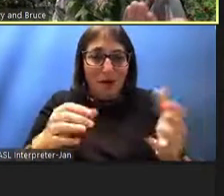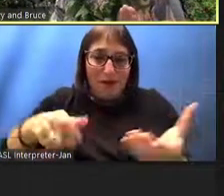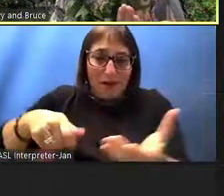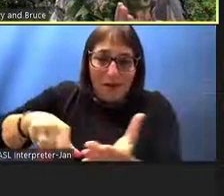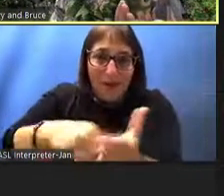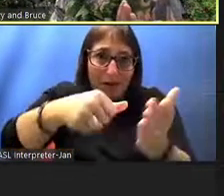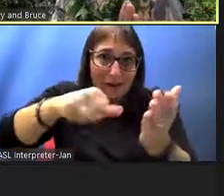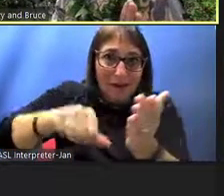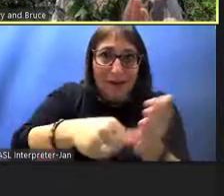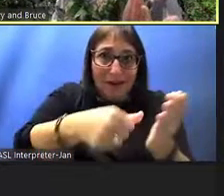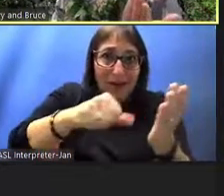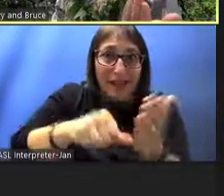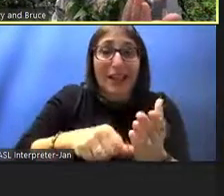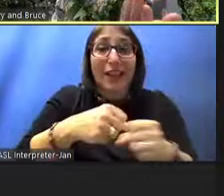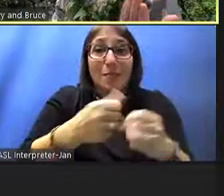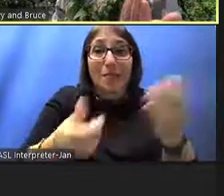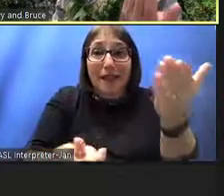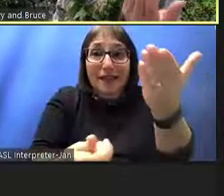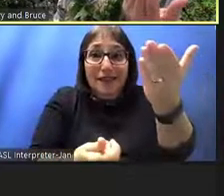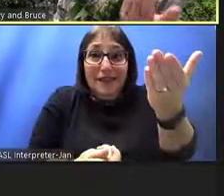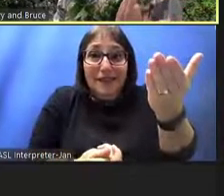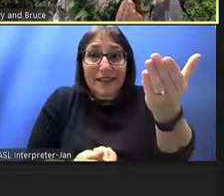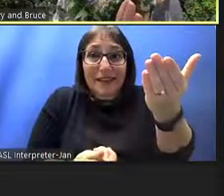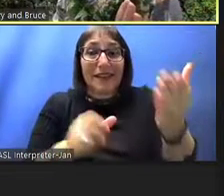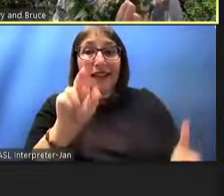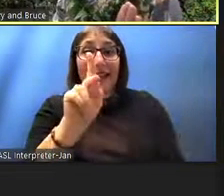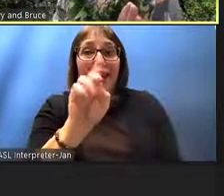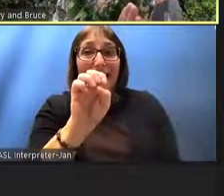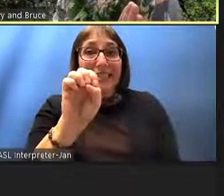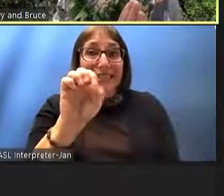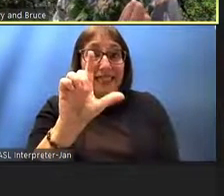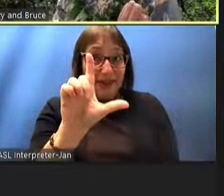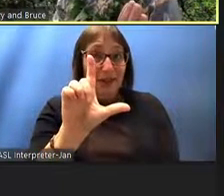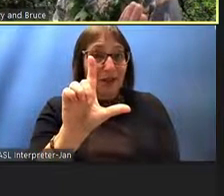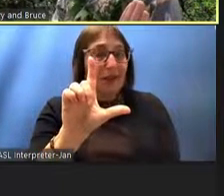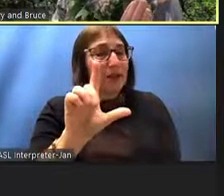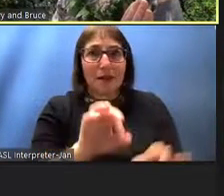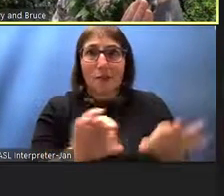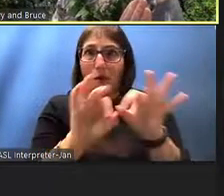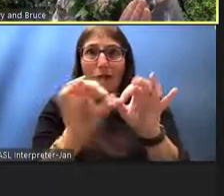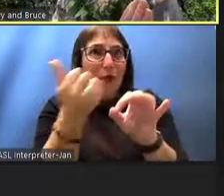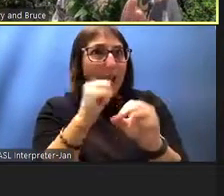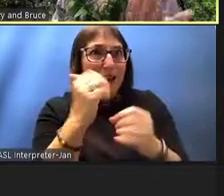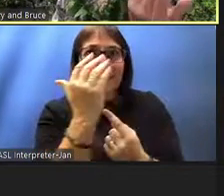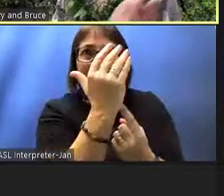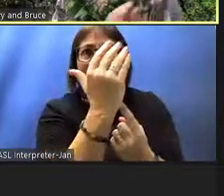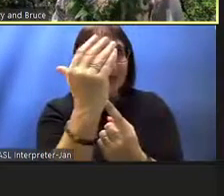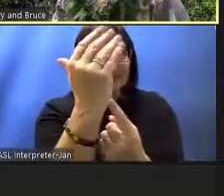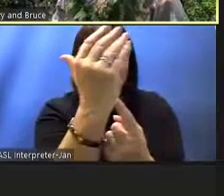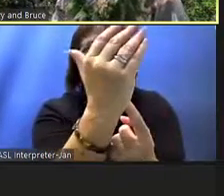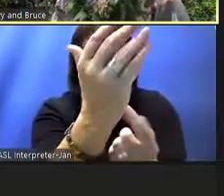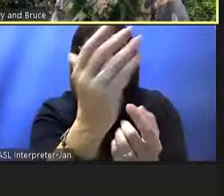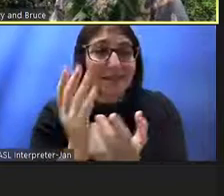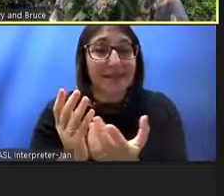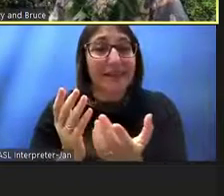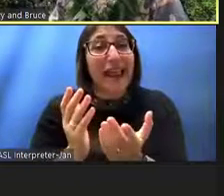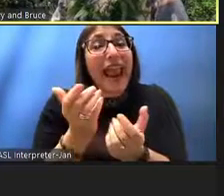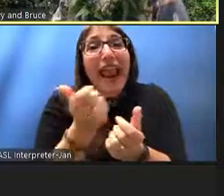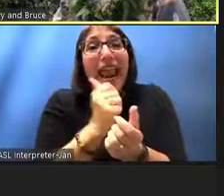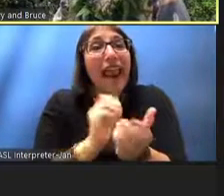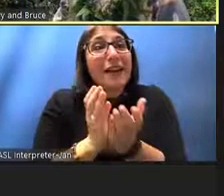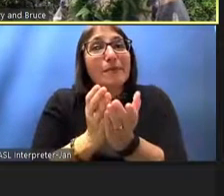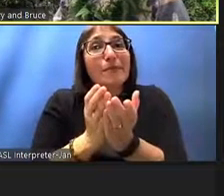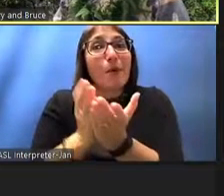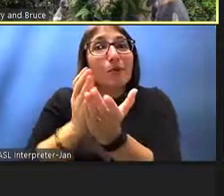of this canoe which is very important for a sailing craft uh ocean uh going craft